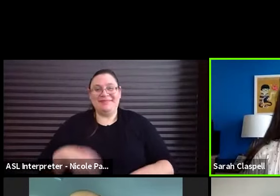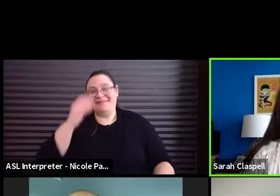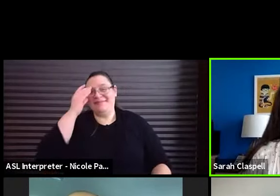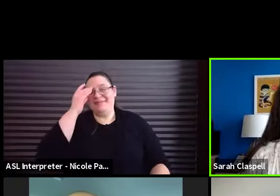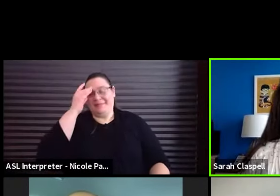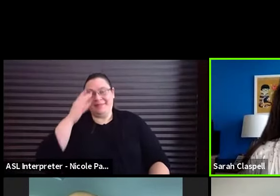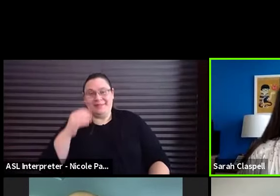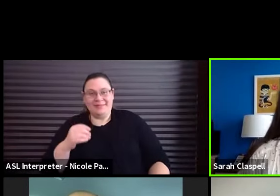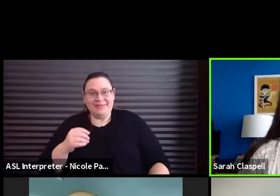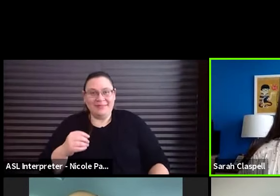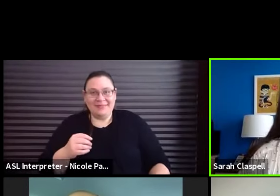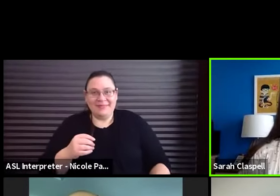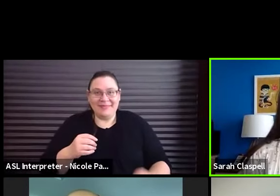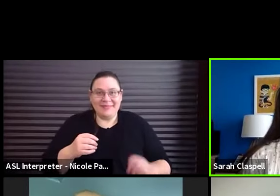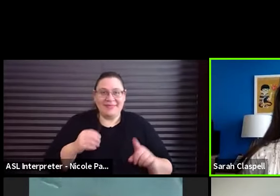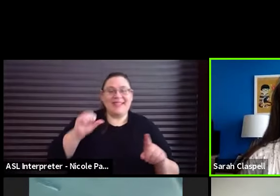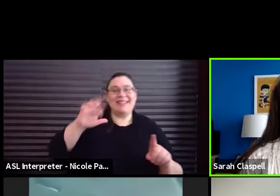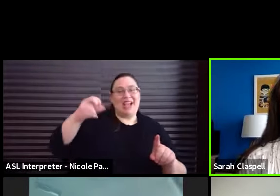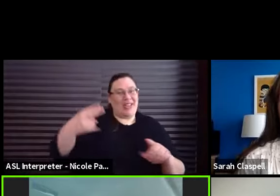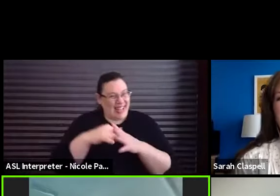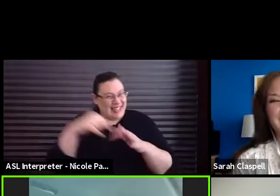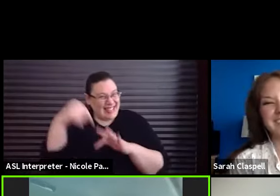It's a deep cut for those of us who remember.